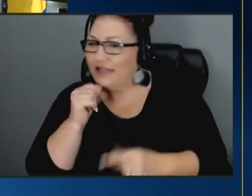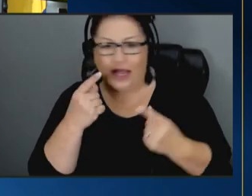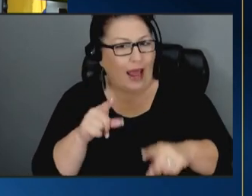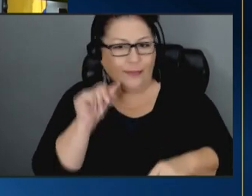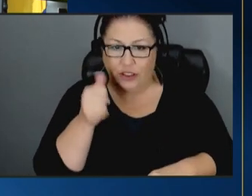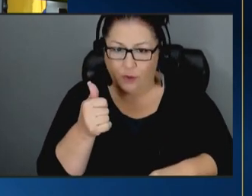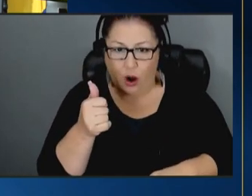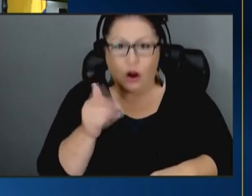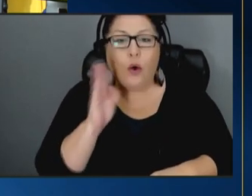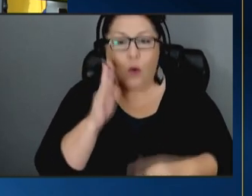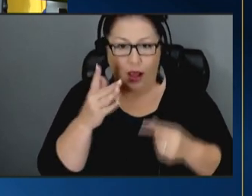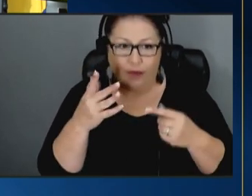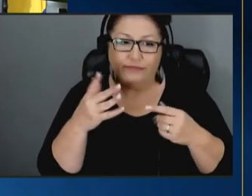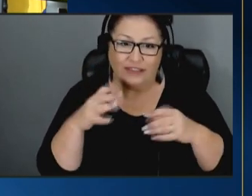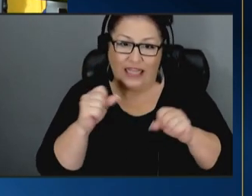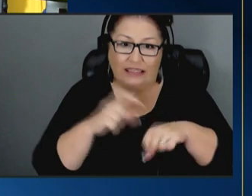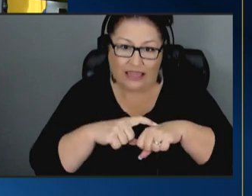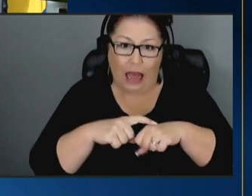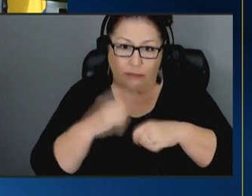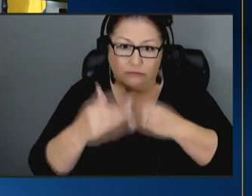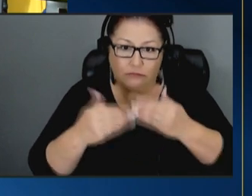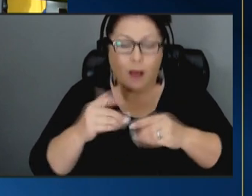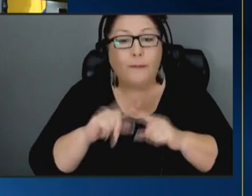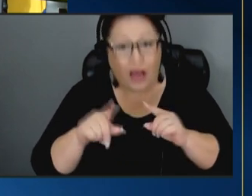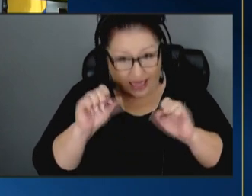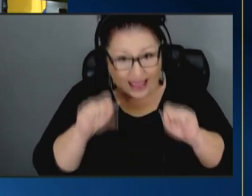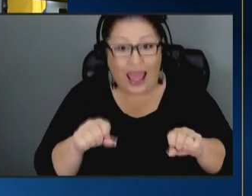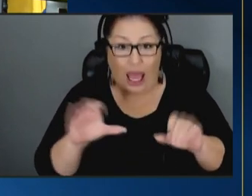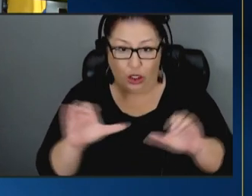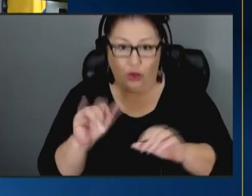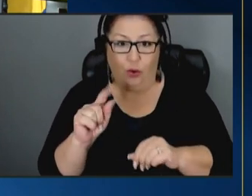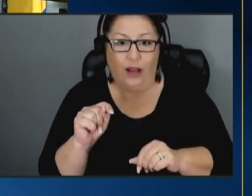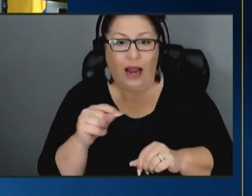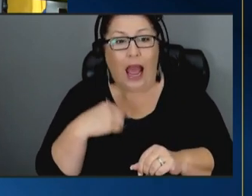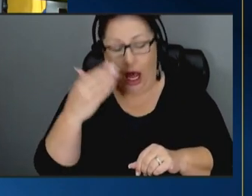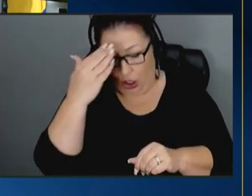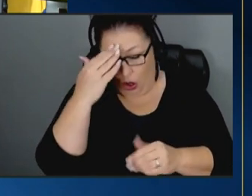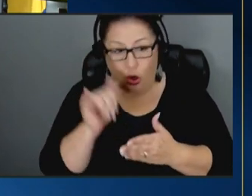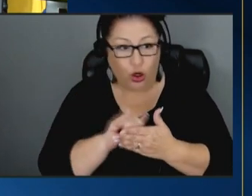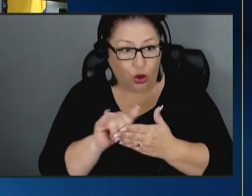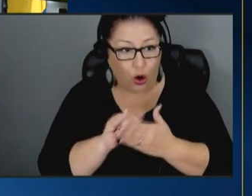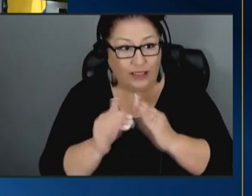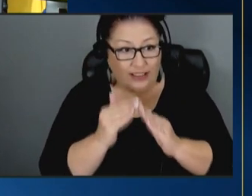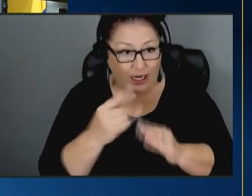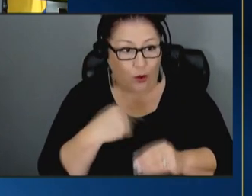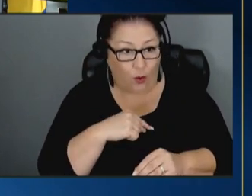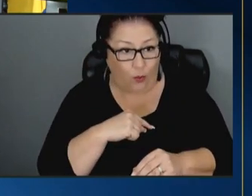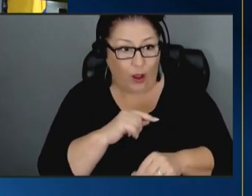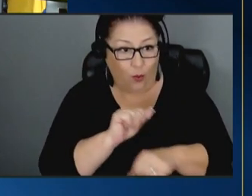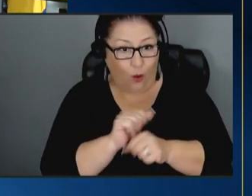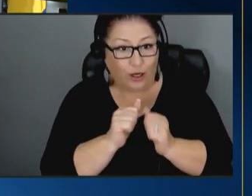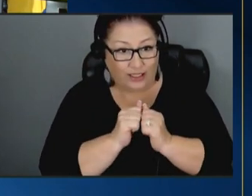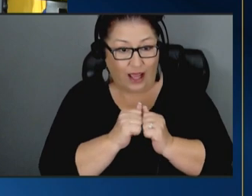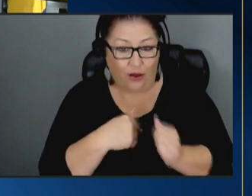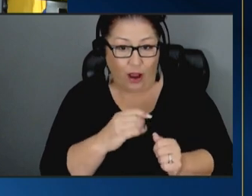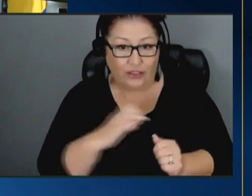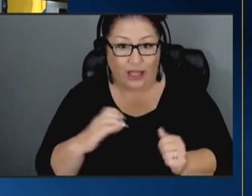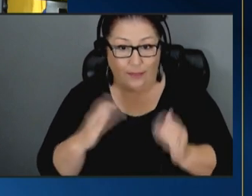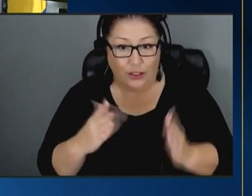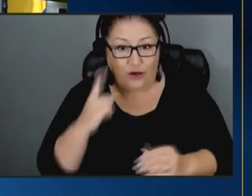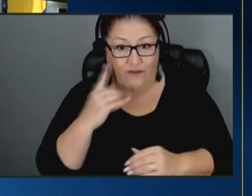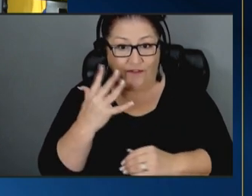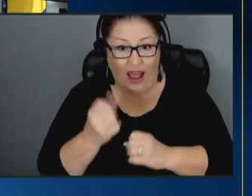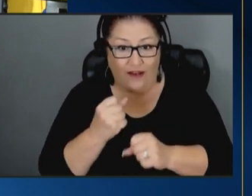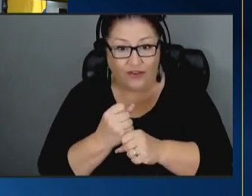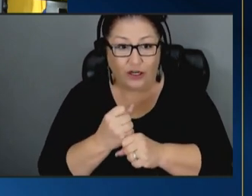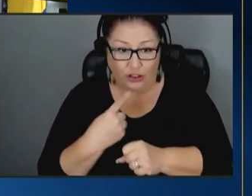take some time but it can be done and i know it can be done because in new york city asia where you and worked together where i was the commissioner for five years we reached a